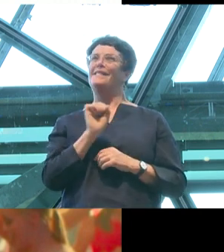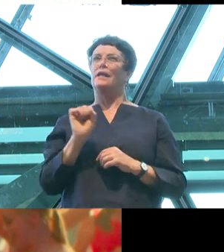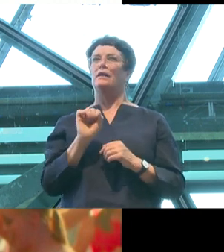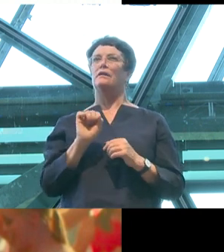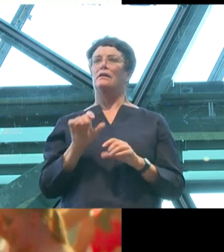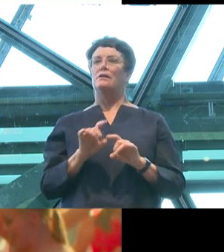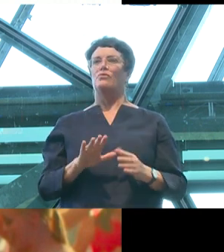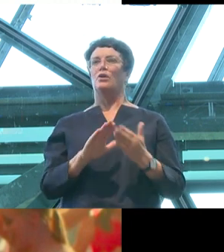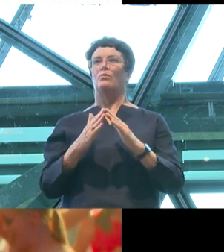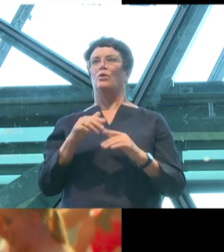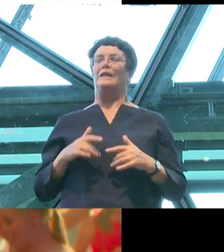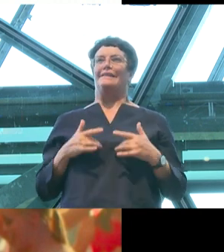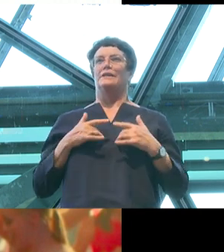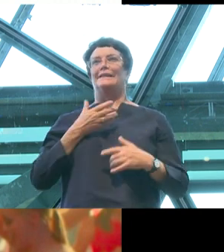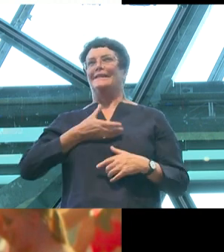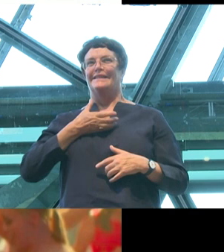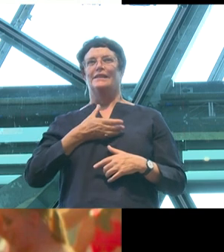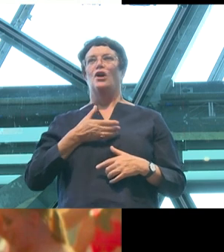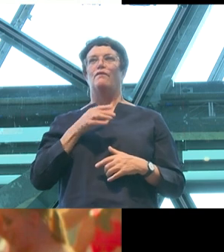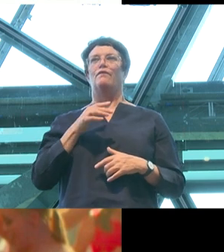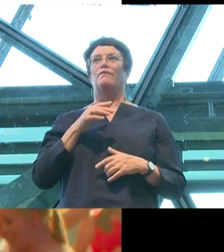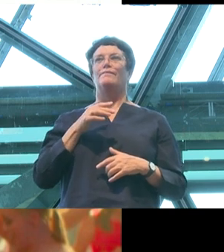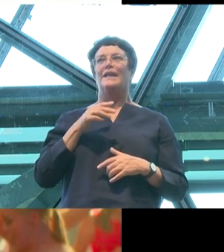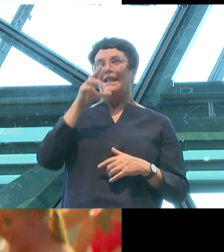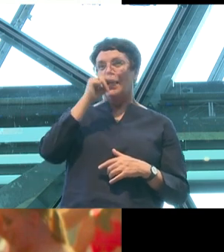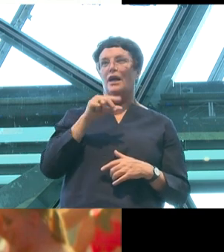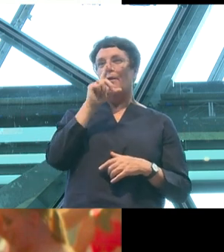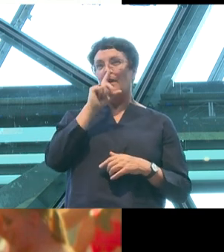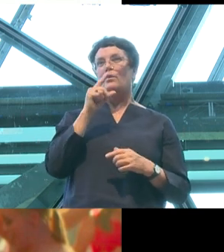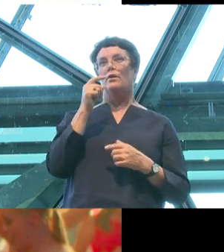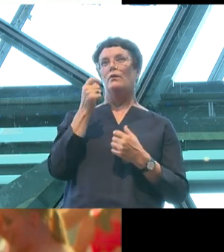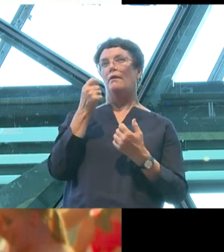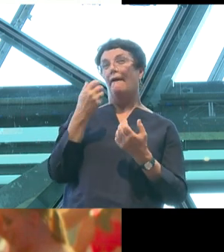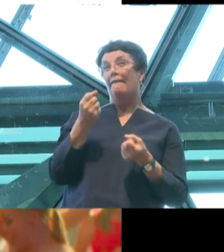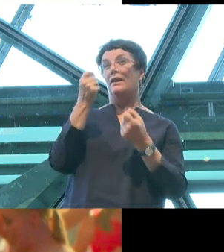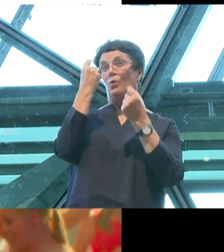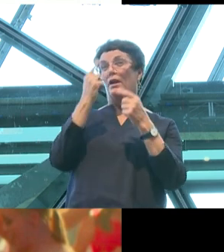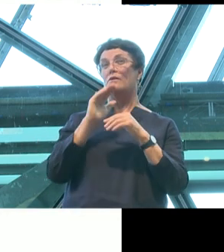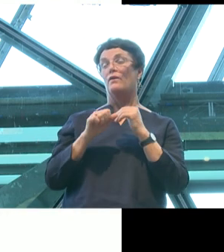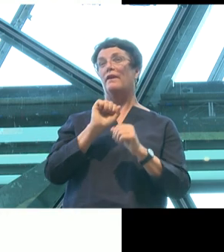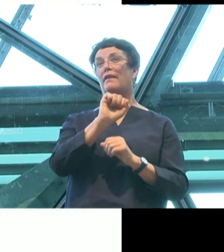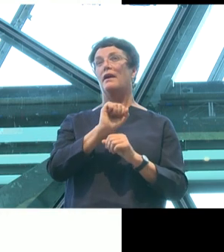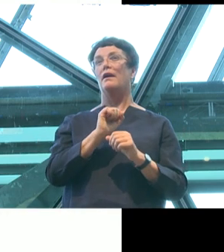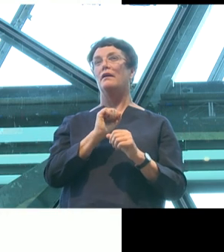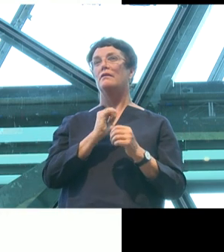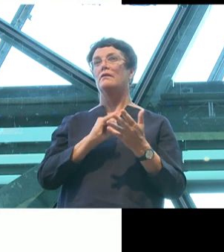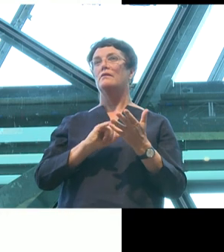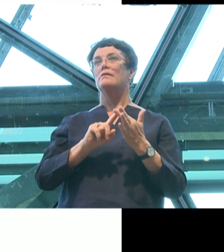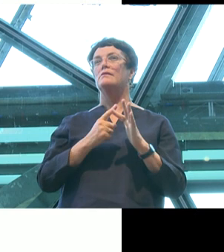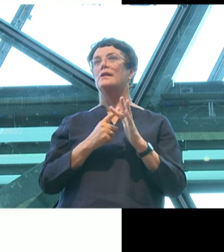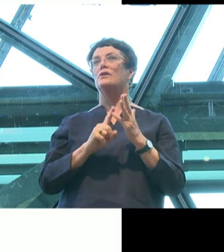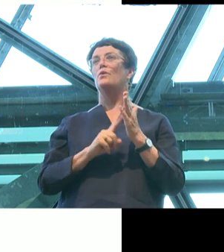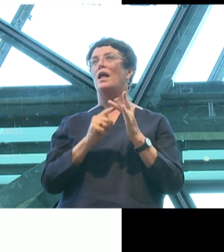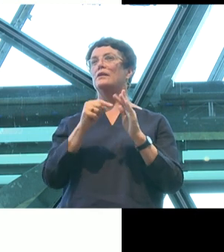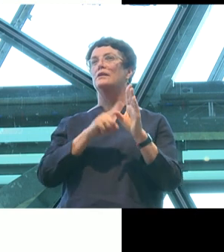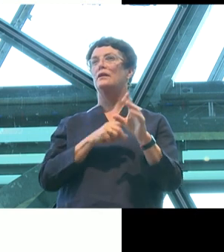Australians having any cognisance of their sex, sexuality or gender. And that's something that would